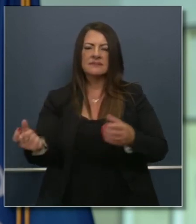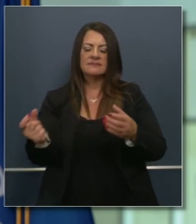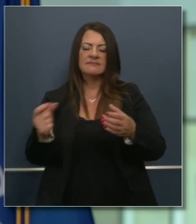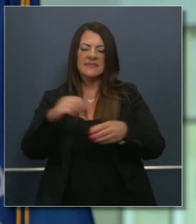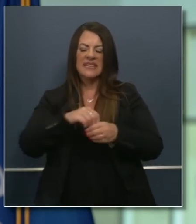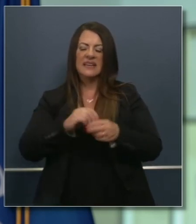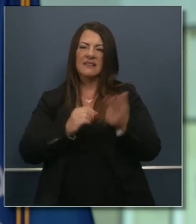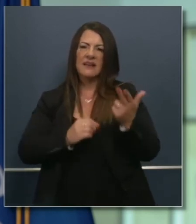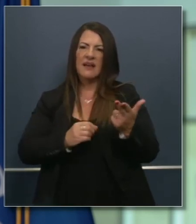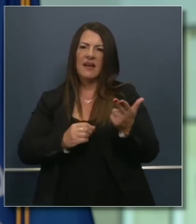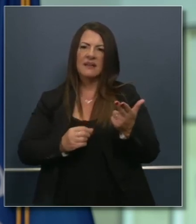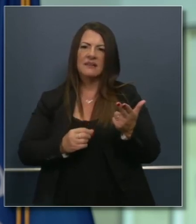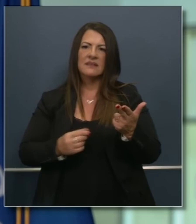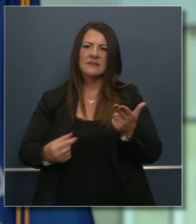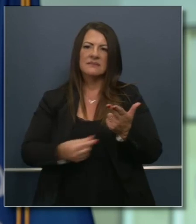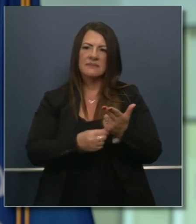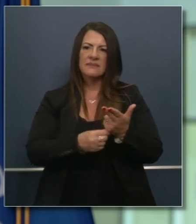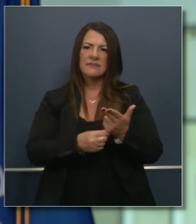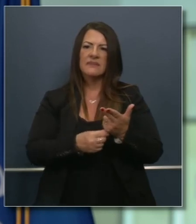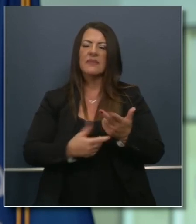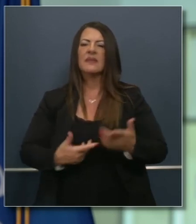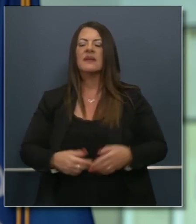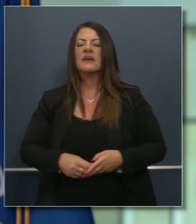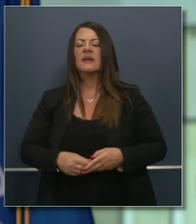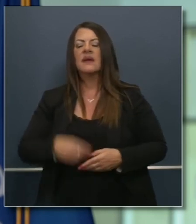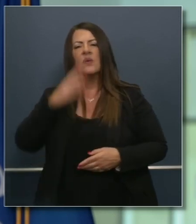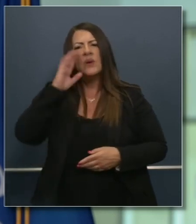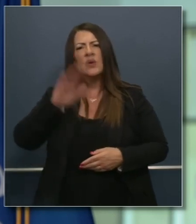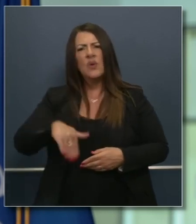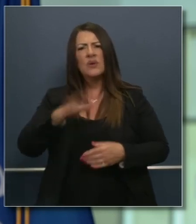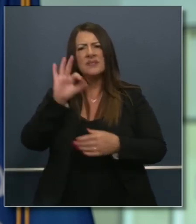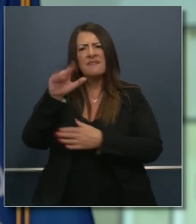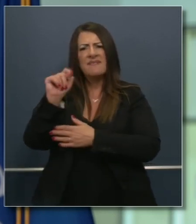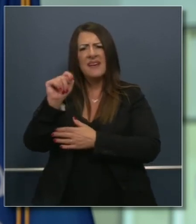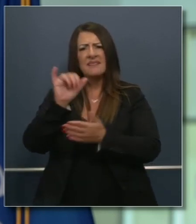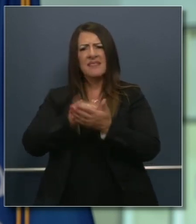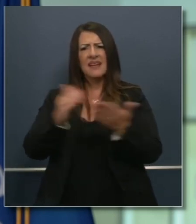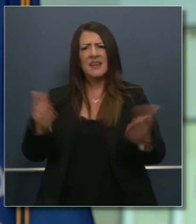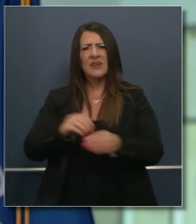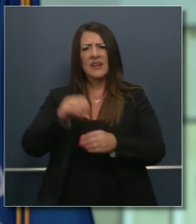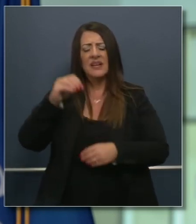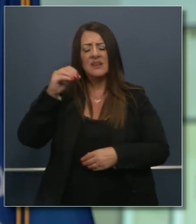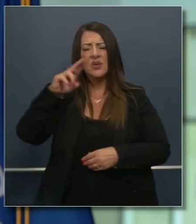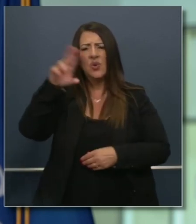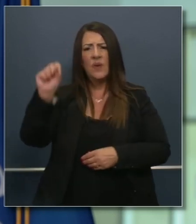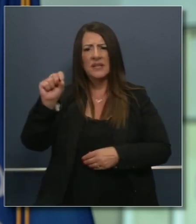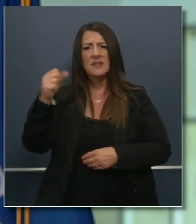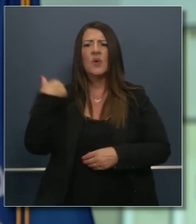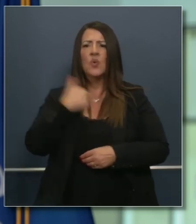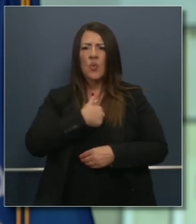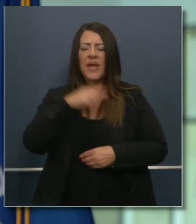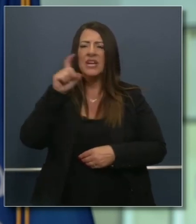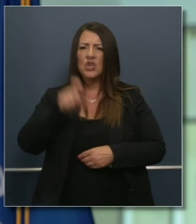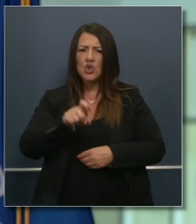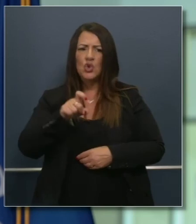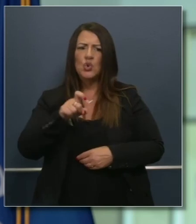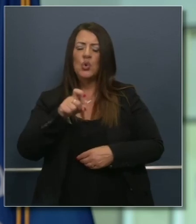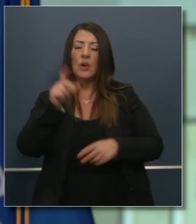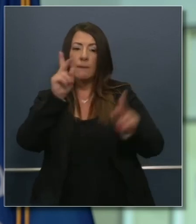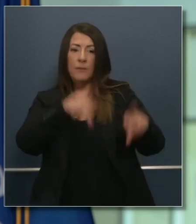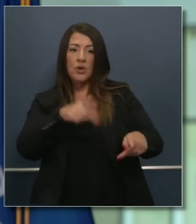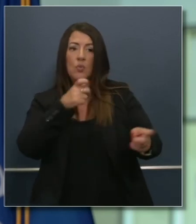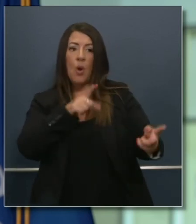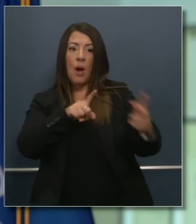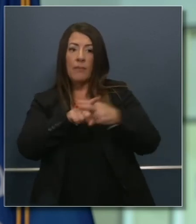this state for over a quarter century. Not in this country, however. We have background checks, comprehensive background checks,